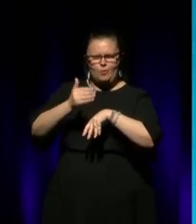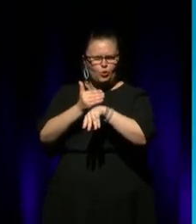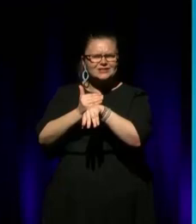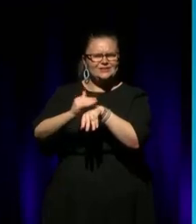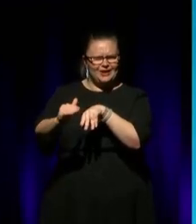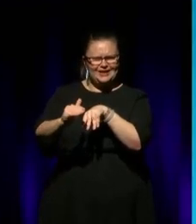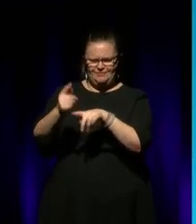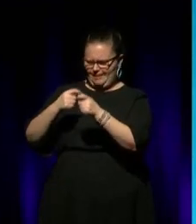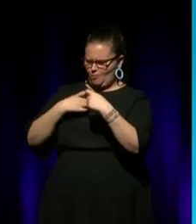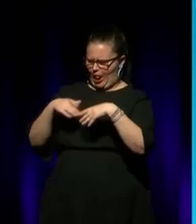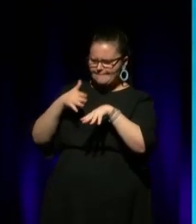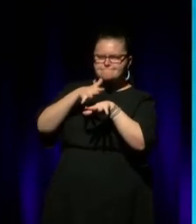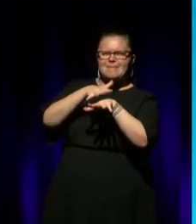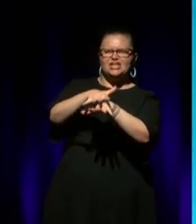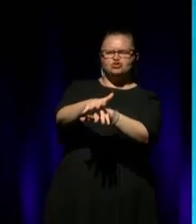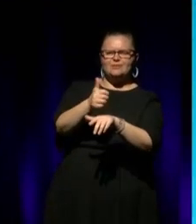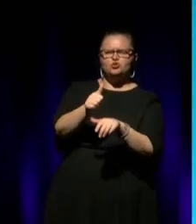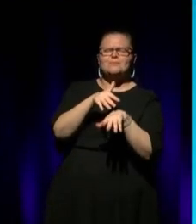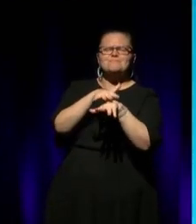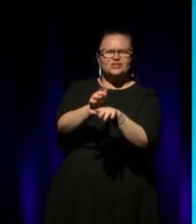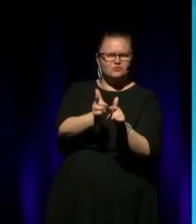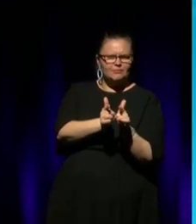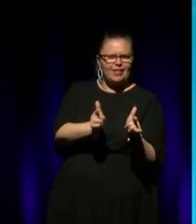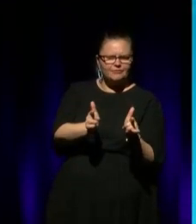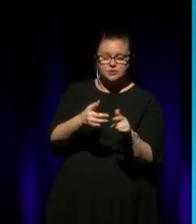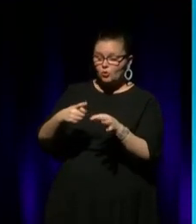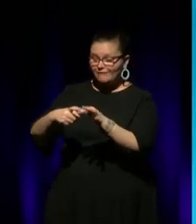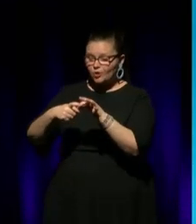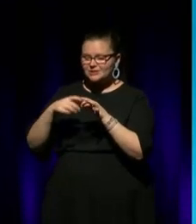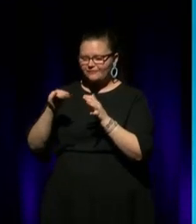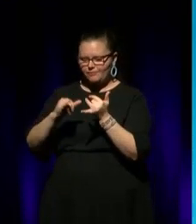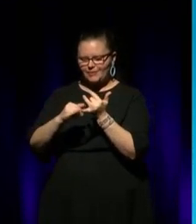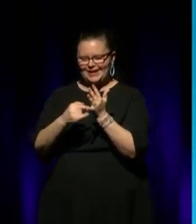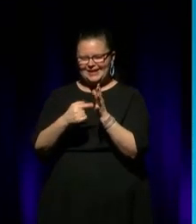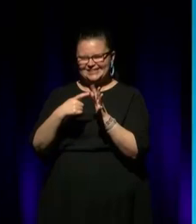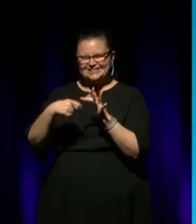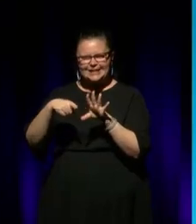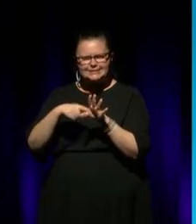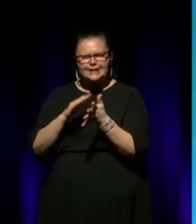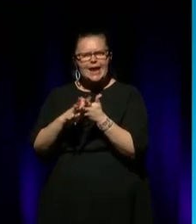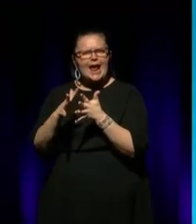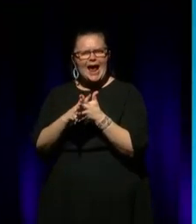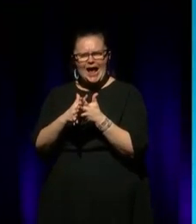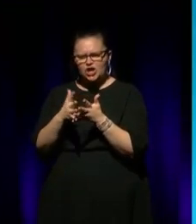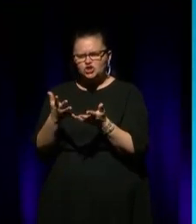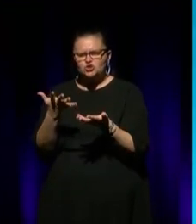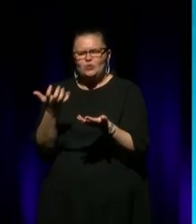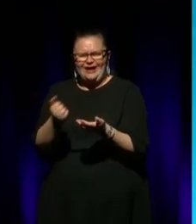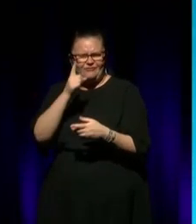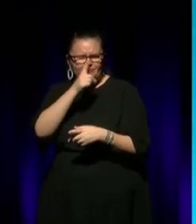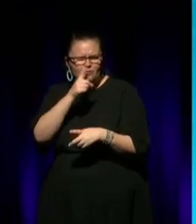dance theatre language. So there's a question here from Stacey that says, how did you get people to believe in your vision?